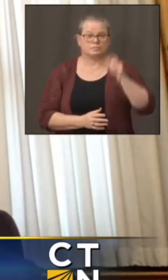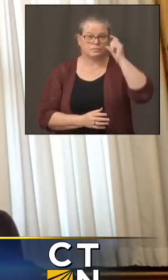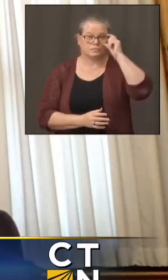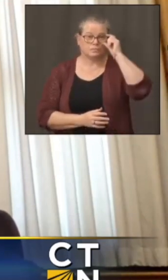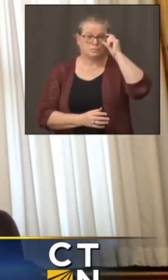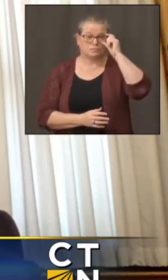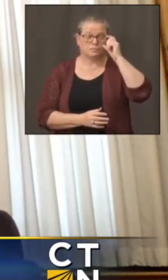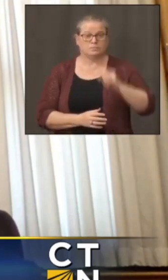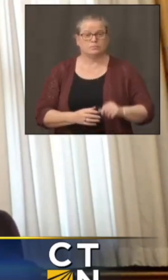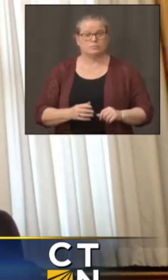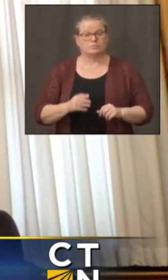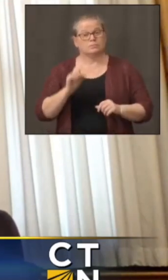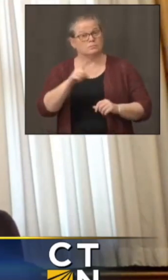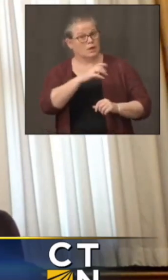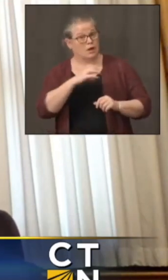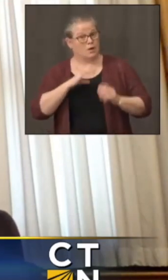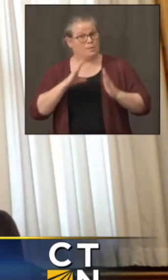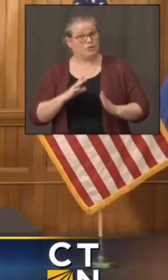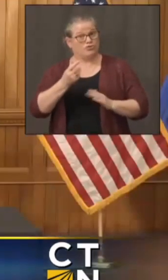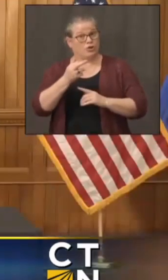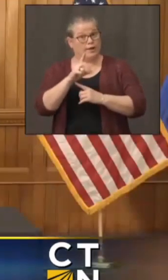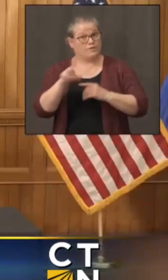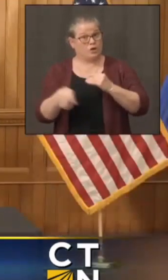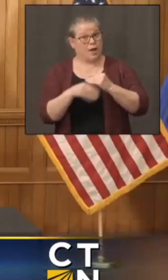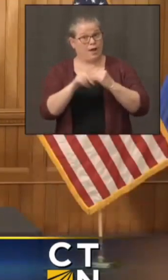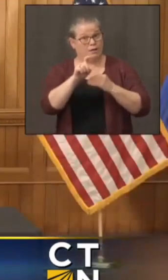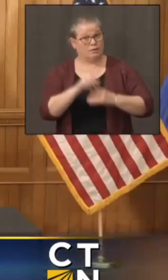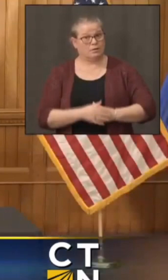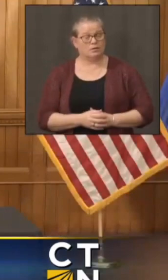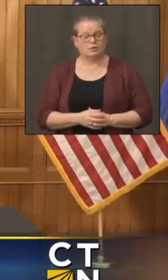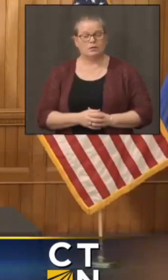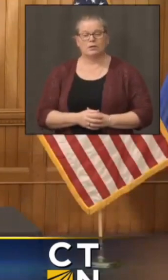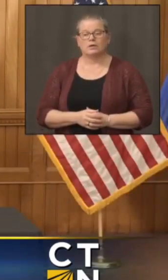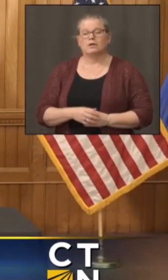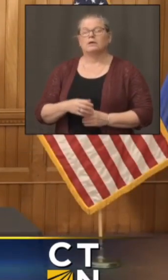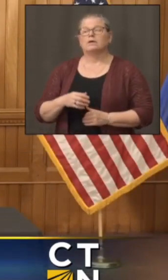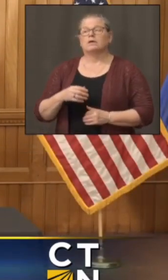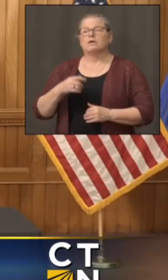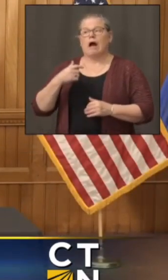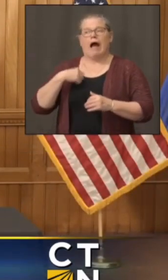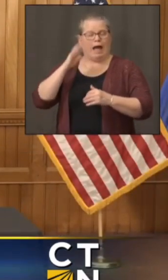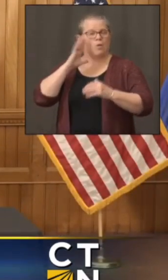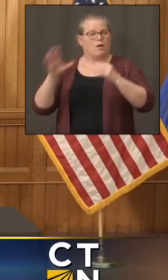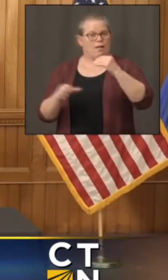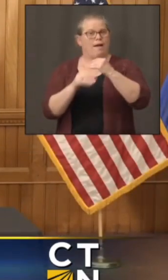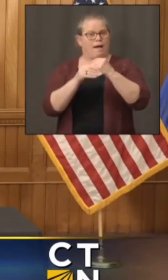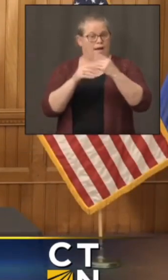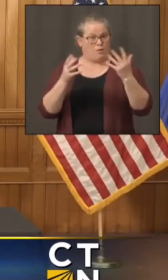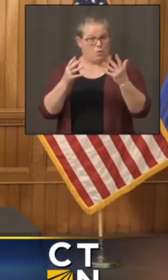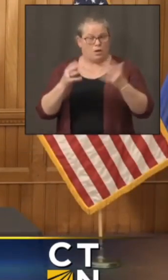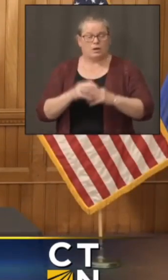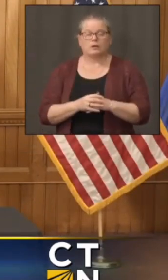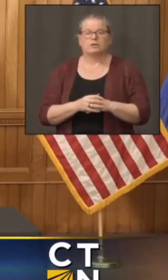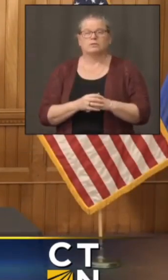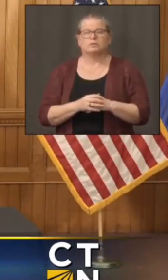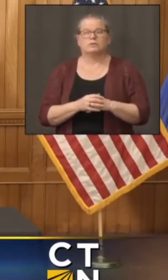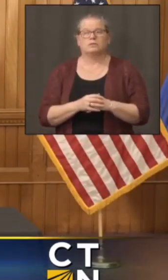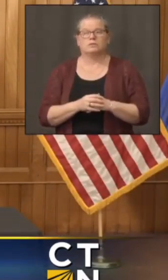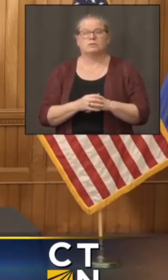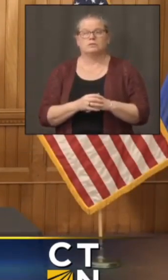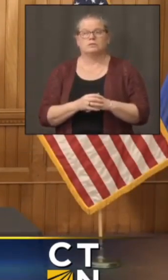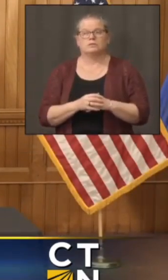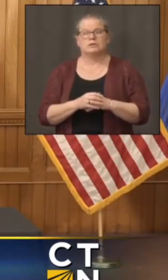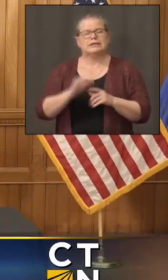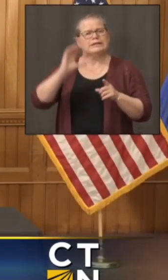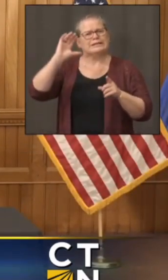Commissioner Gifford? Yeah, the only thing I will add is that I think because there have been a number of these high